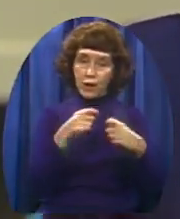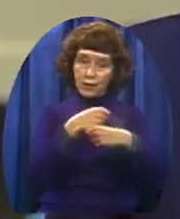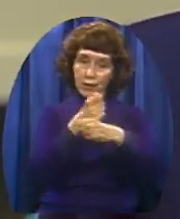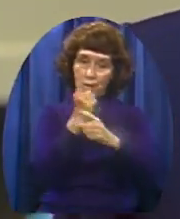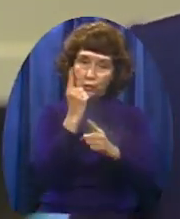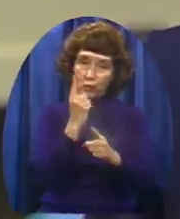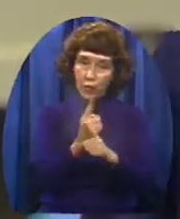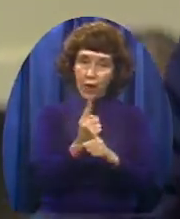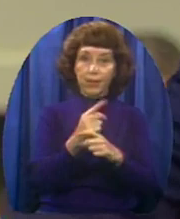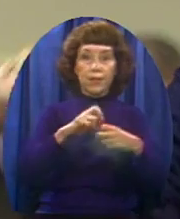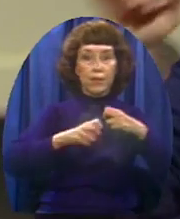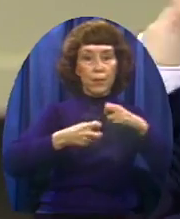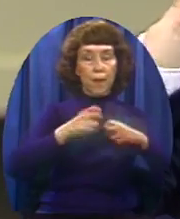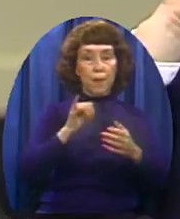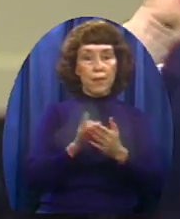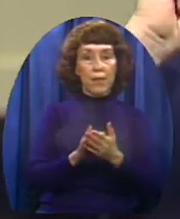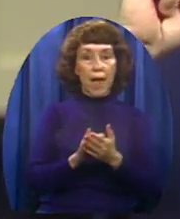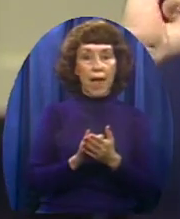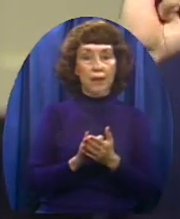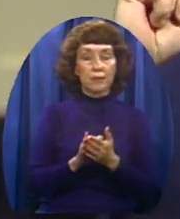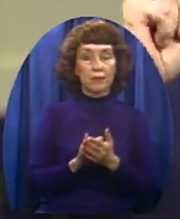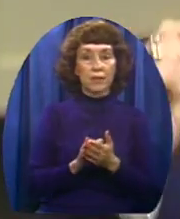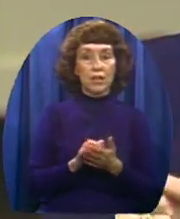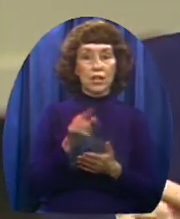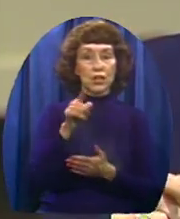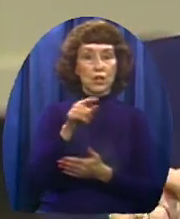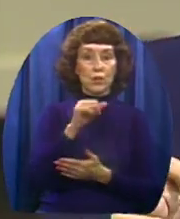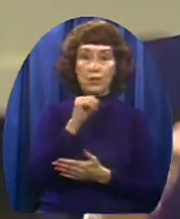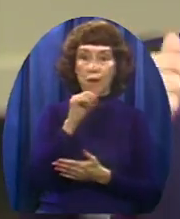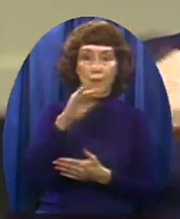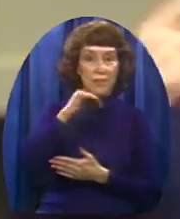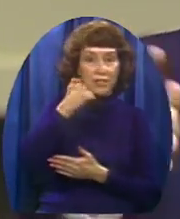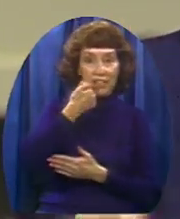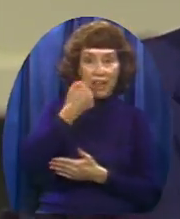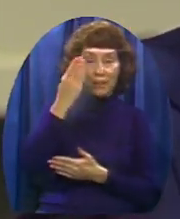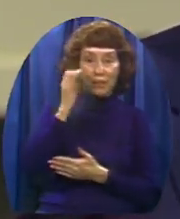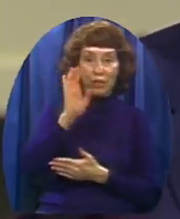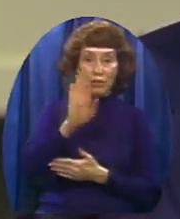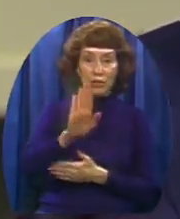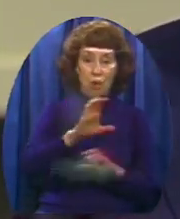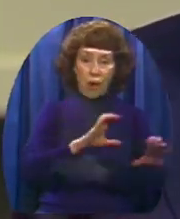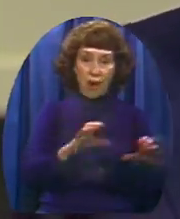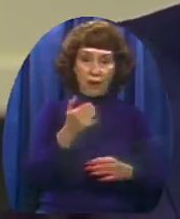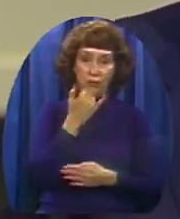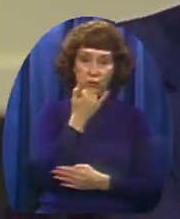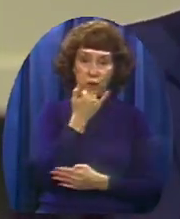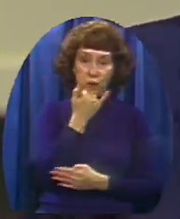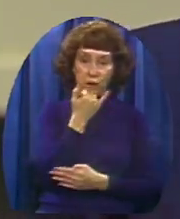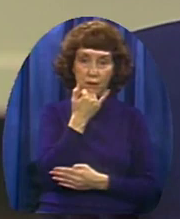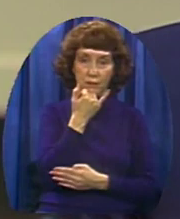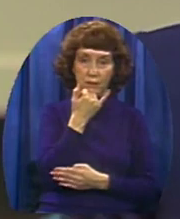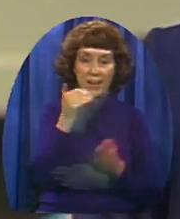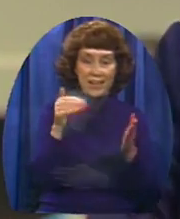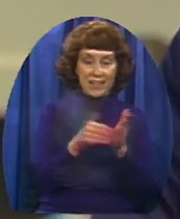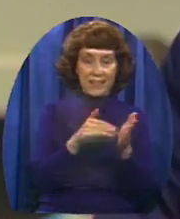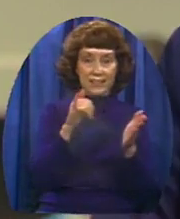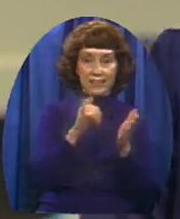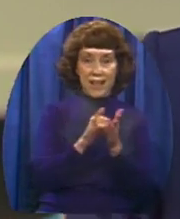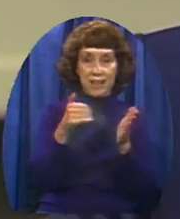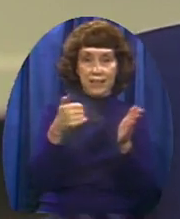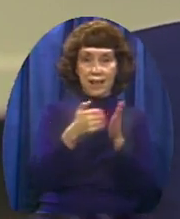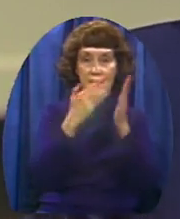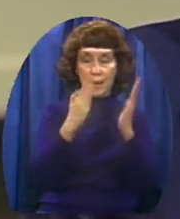the problem So that you will not be brought into shame Because of your misbehavior You know there's a great deal today